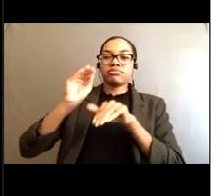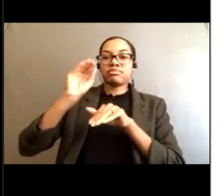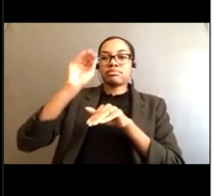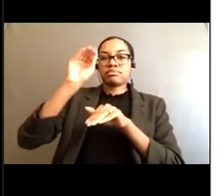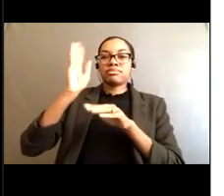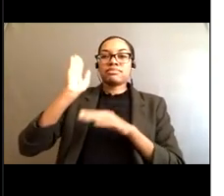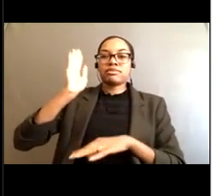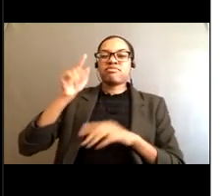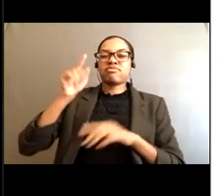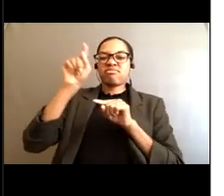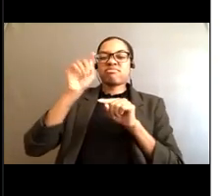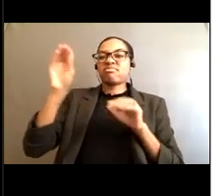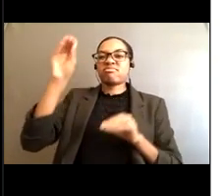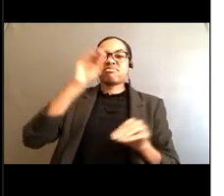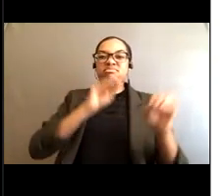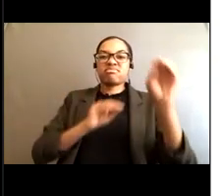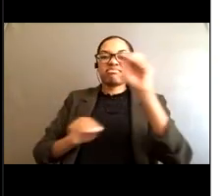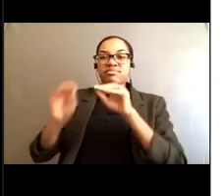Okay, next slide.